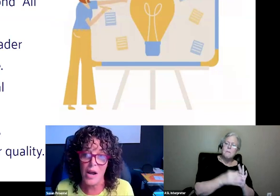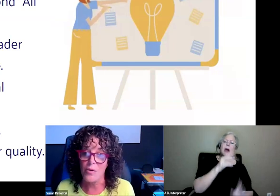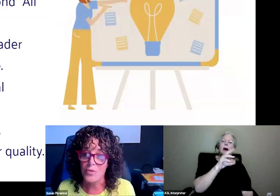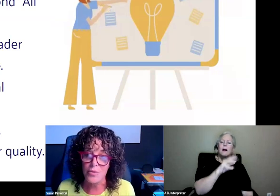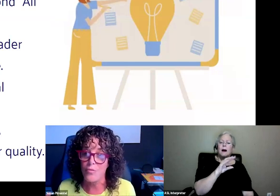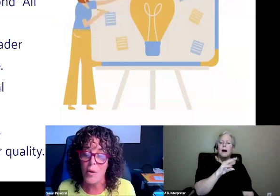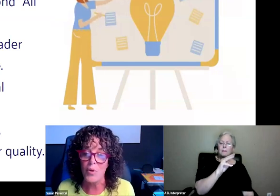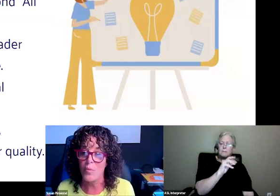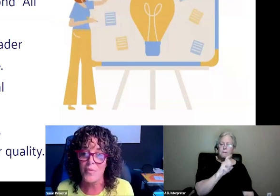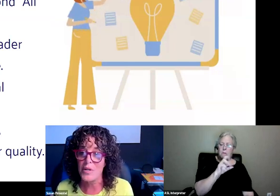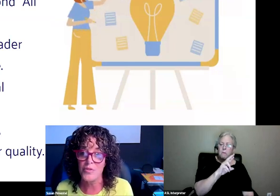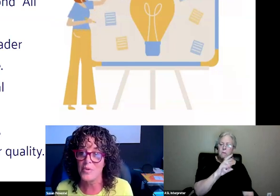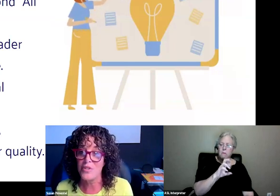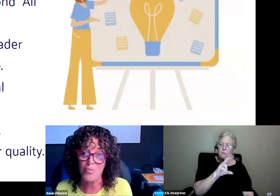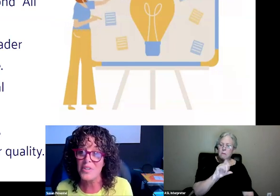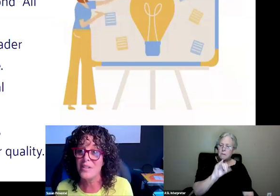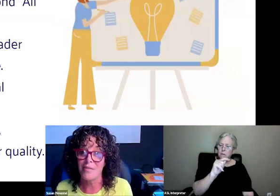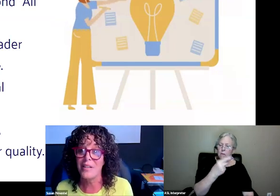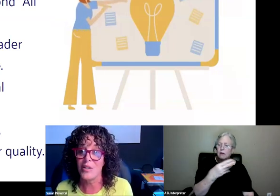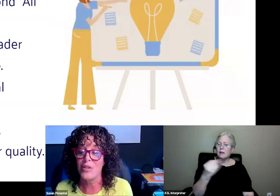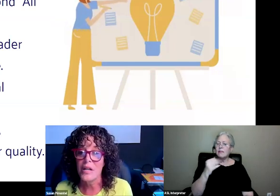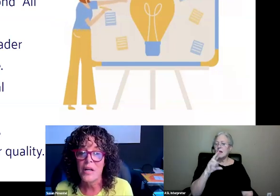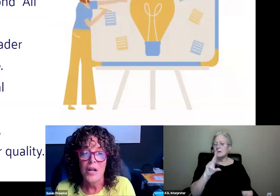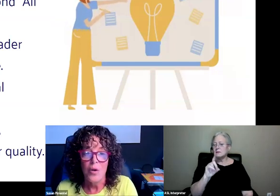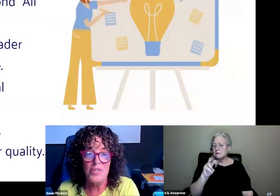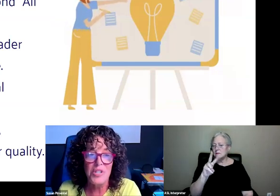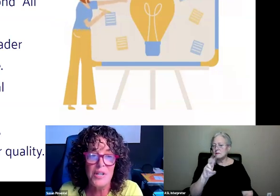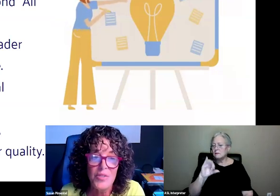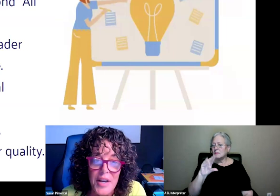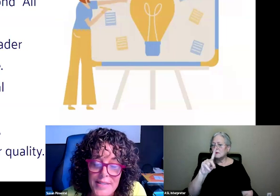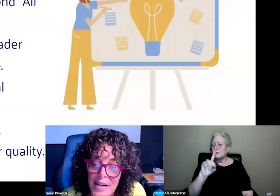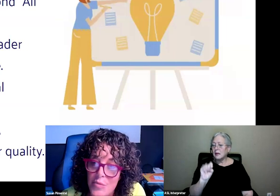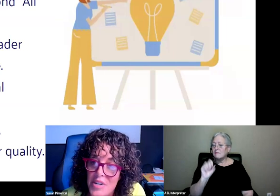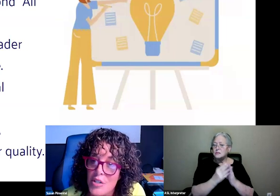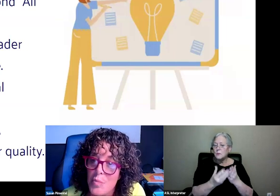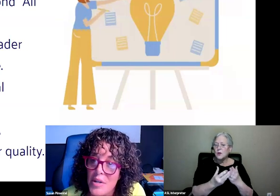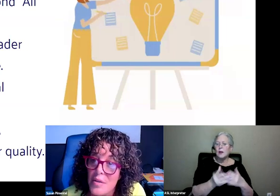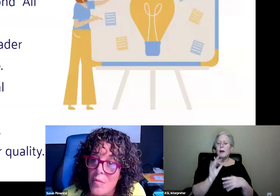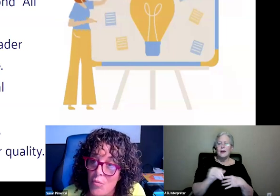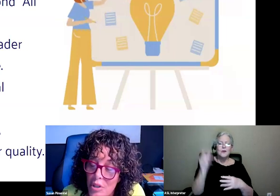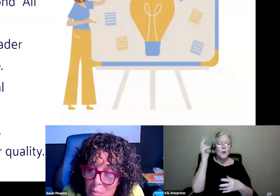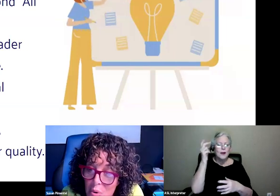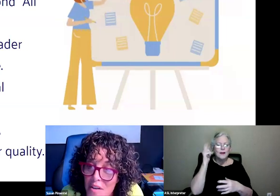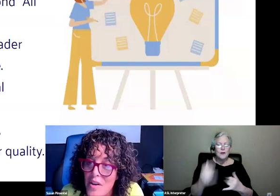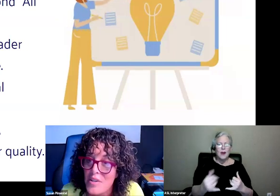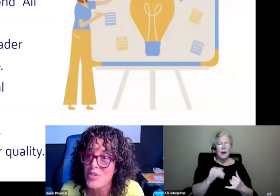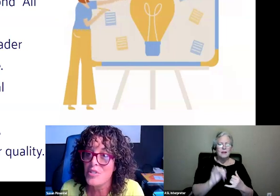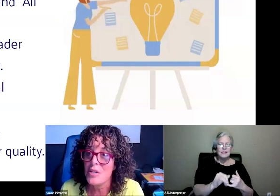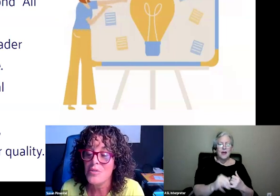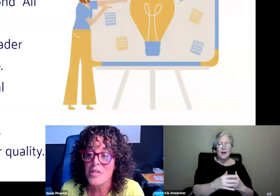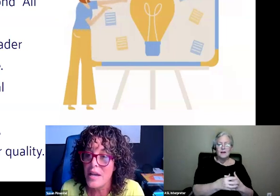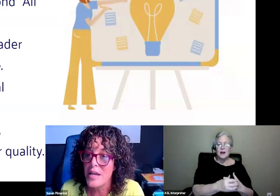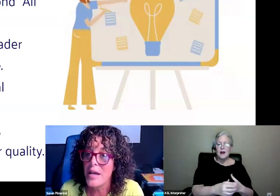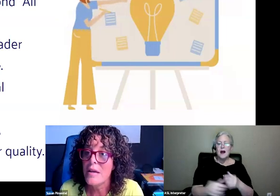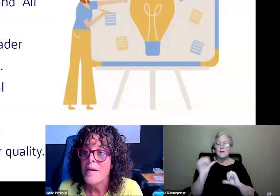this now sort of rumble around the country, which is really, really good, which is that science of greening is really important to have foundational